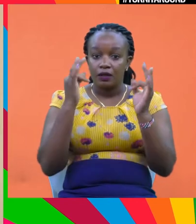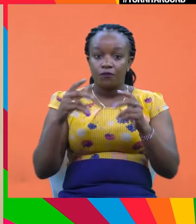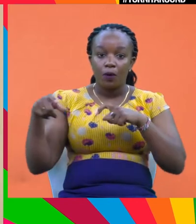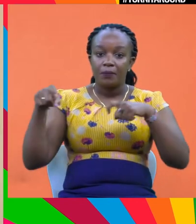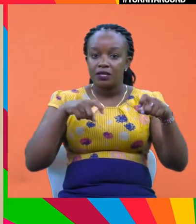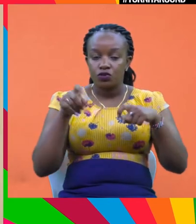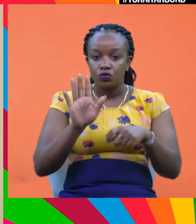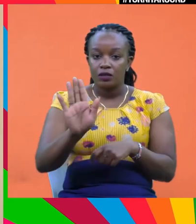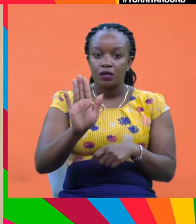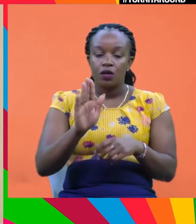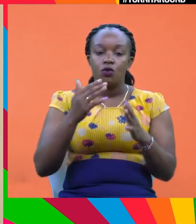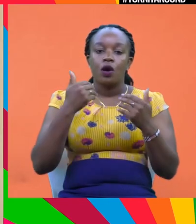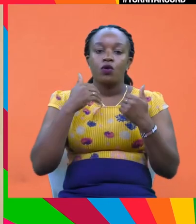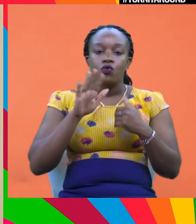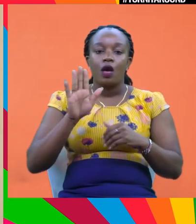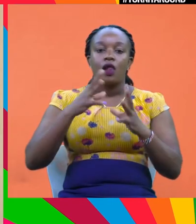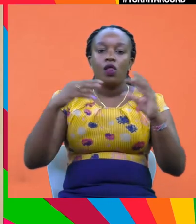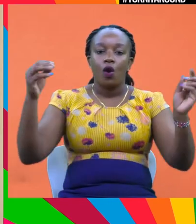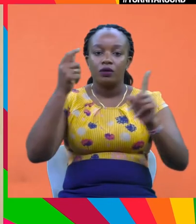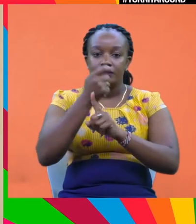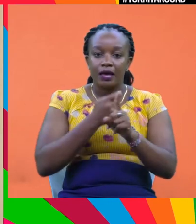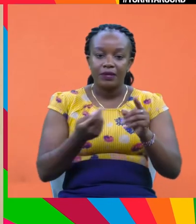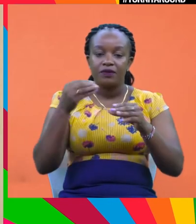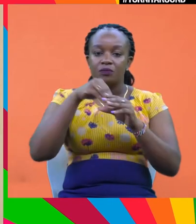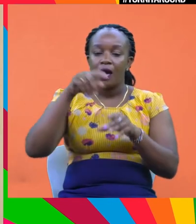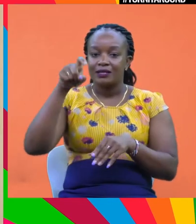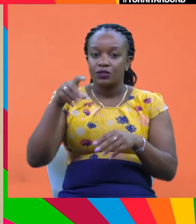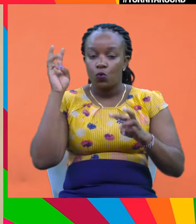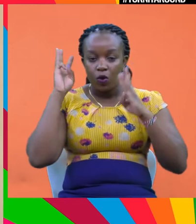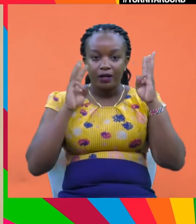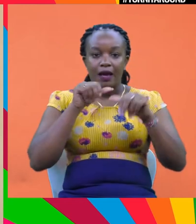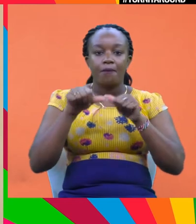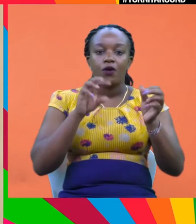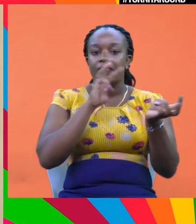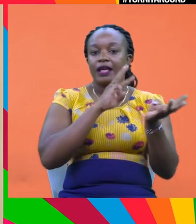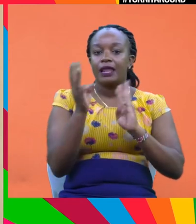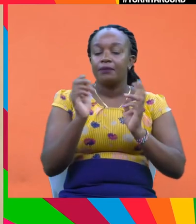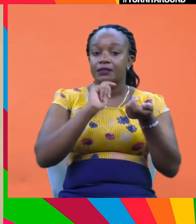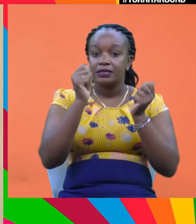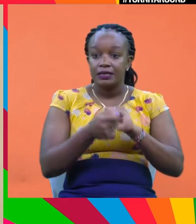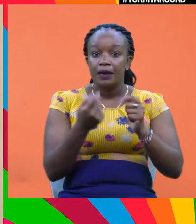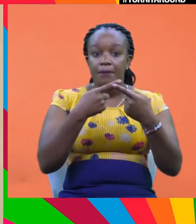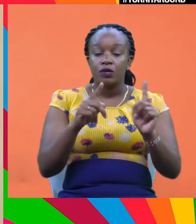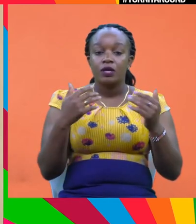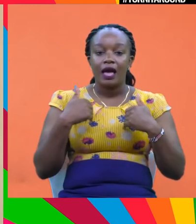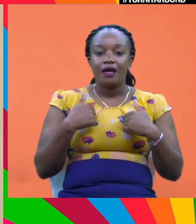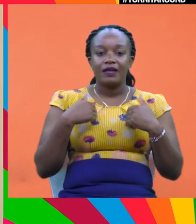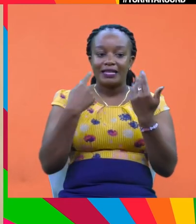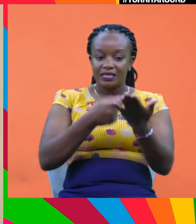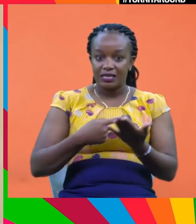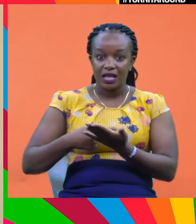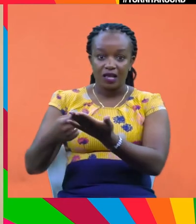pension fund management. You're a long term investor. You should be worried about climate change. But there's an argument